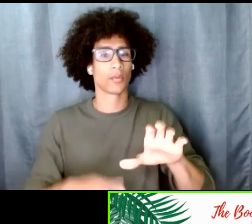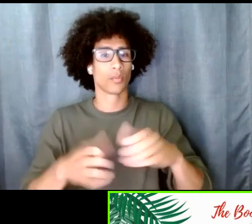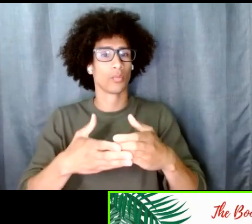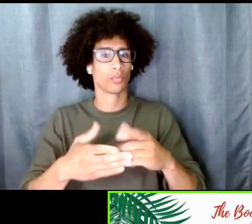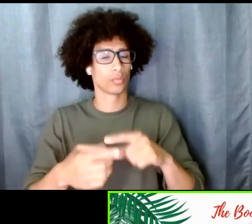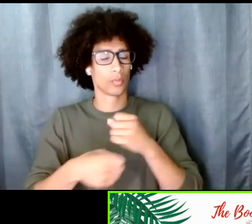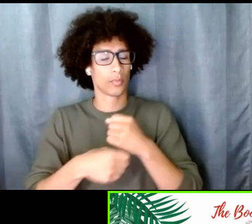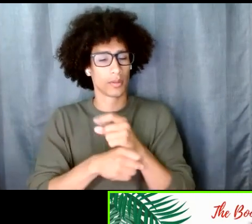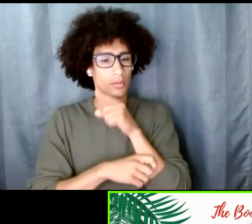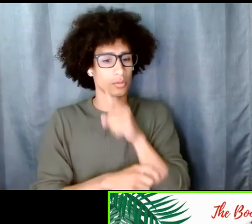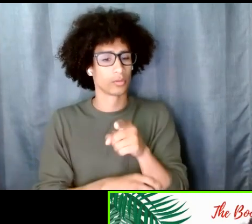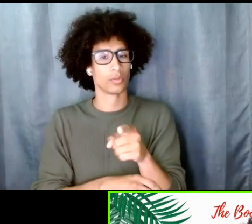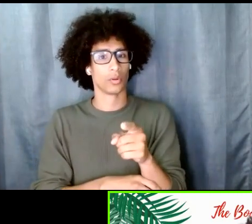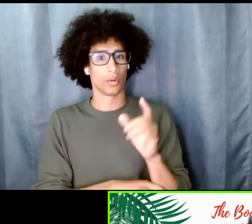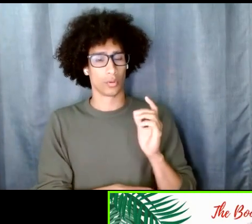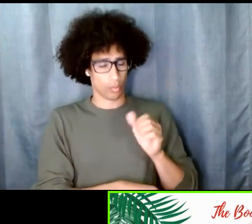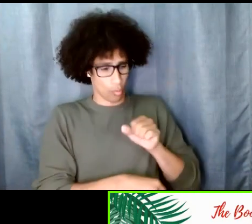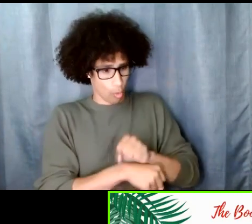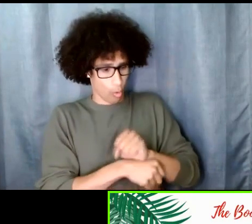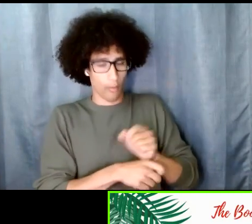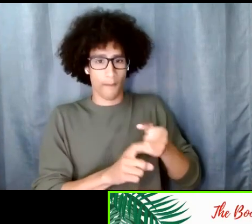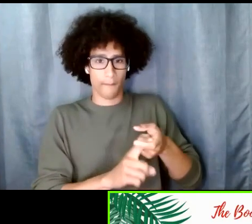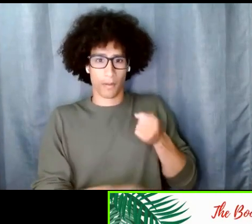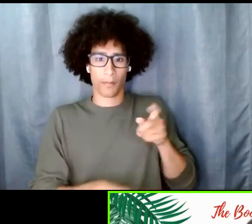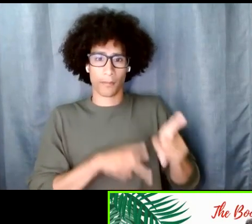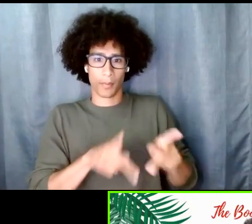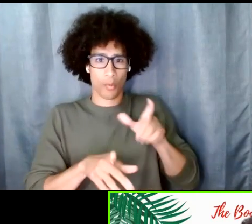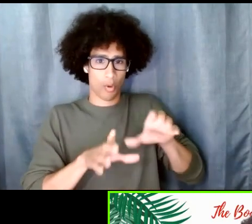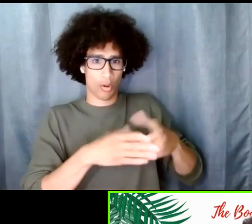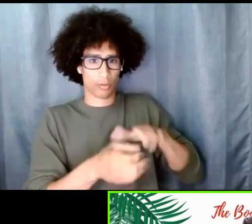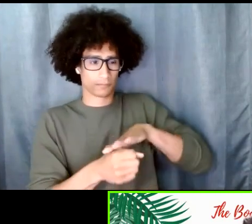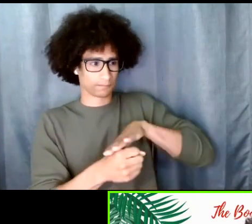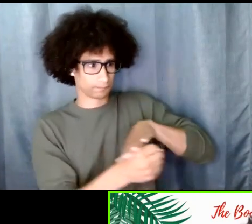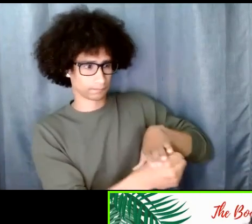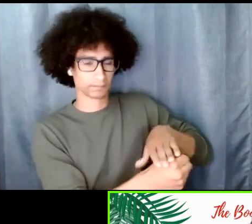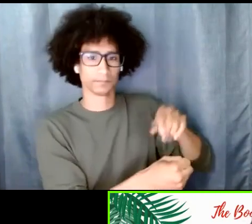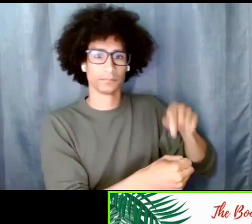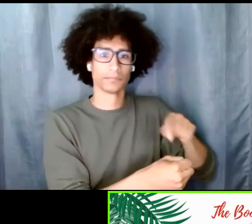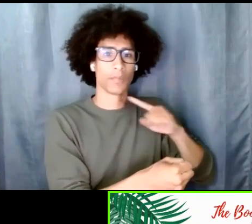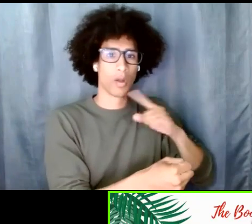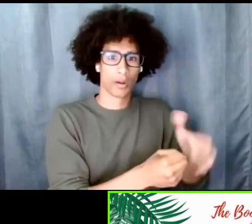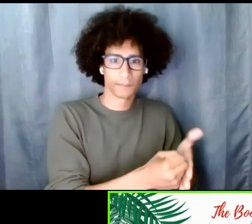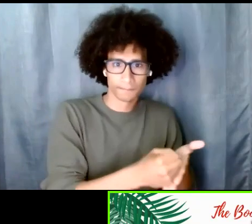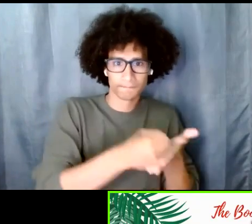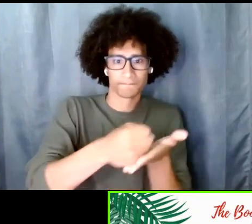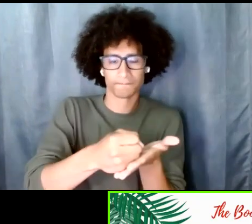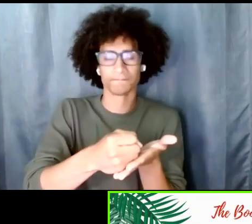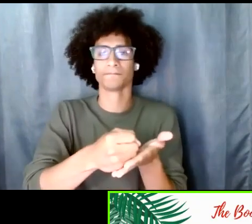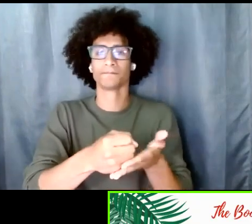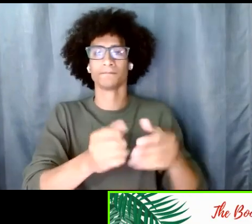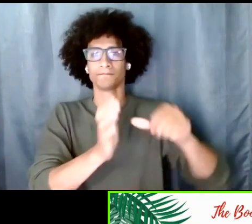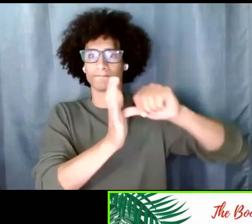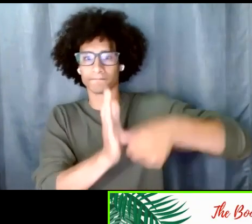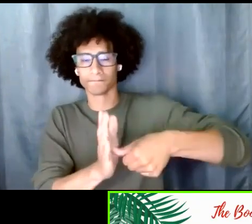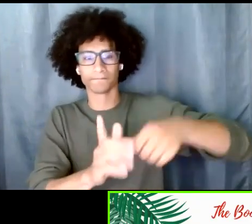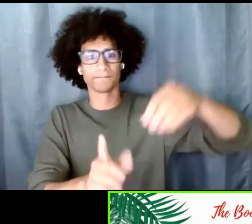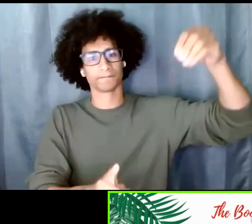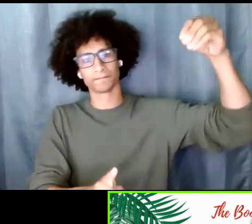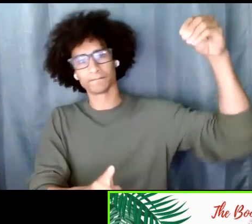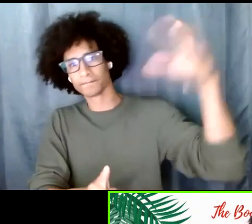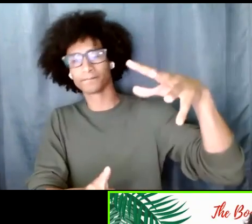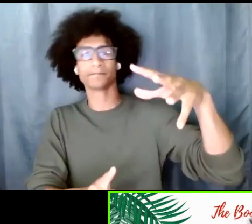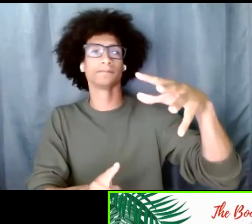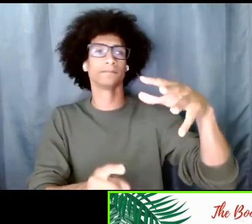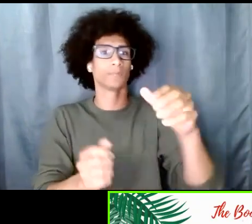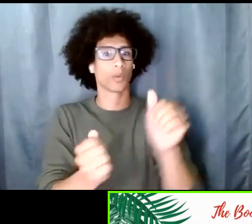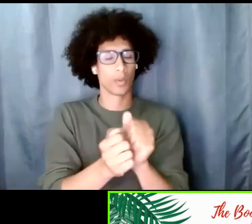from marginalized communities or people from the global majority are centered and our work continues to be highlighted with dignity authenticity